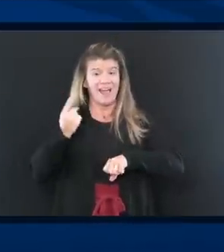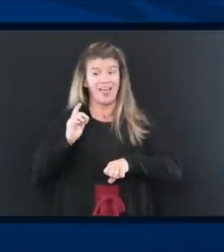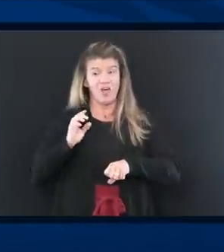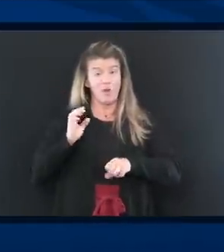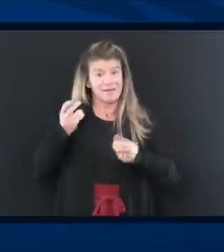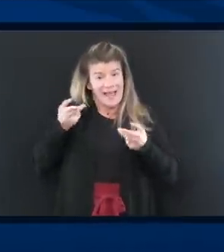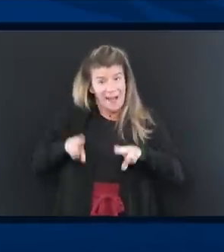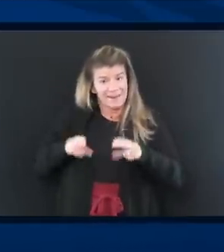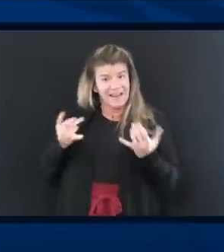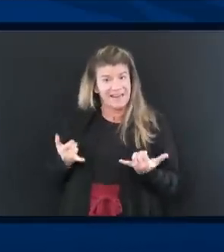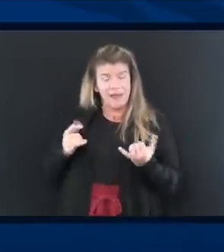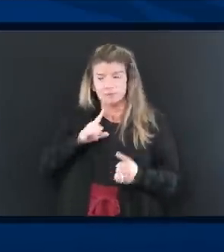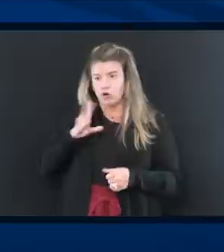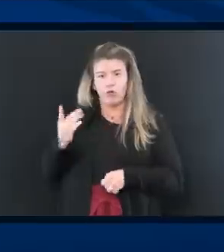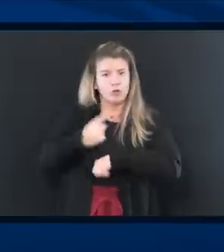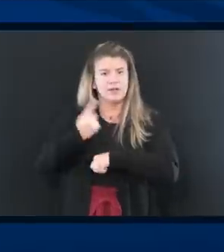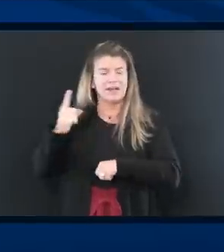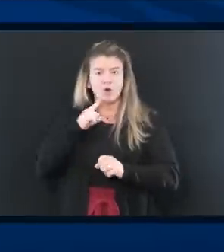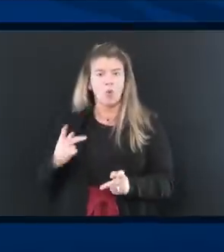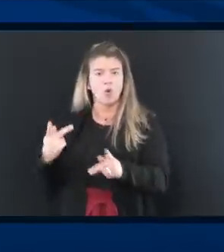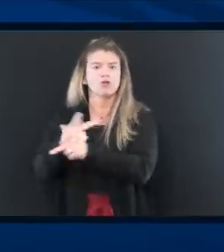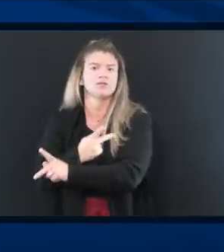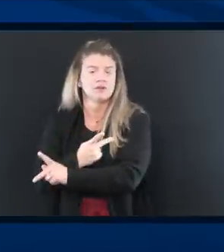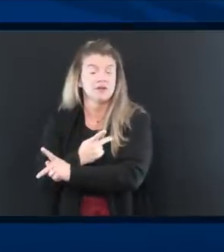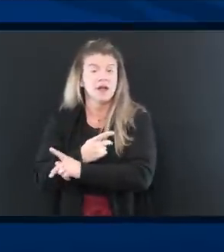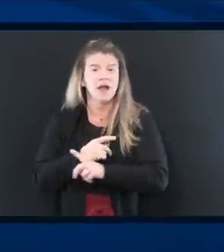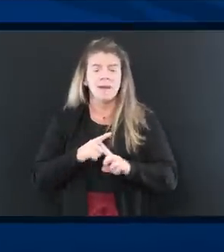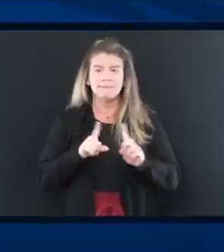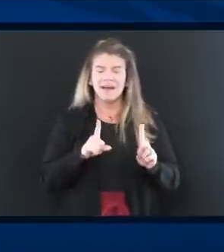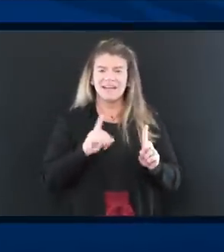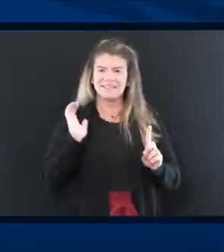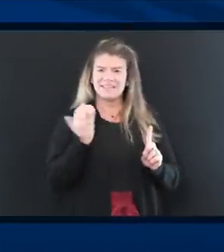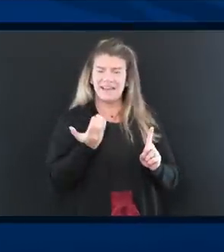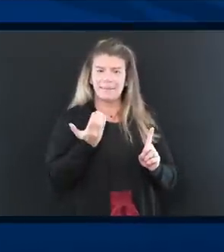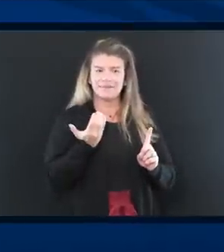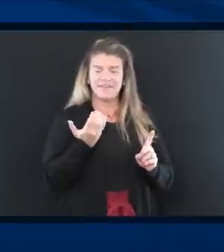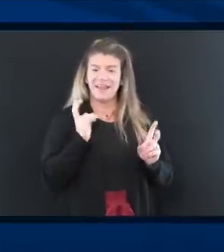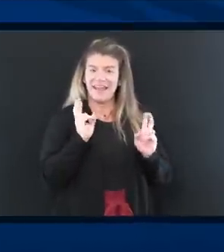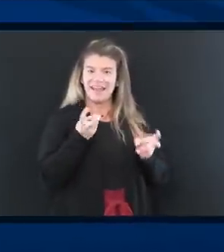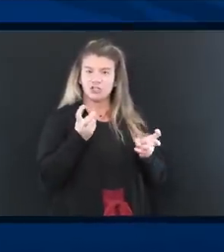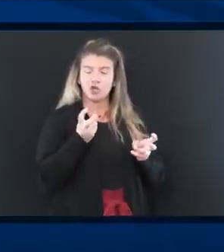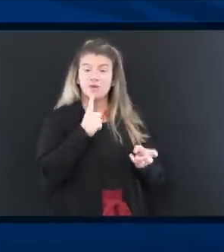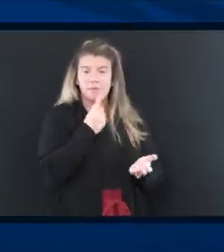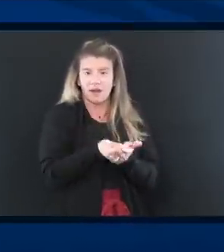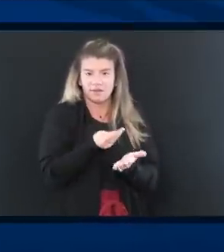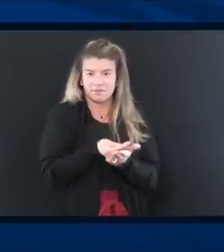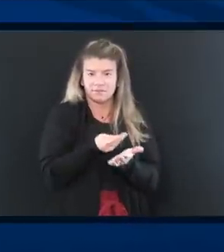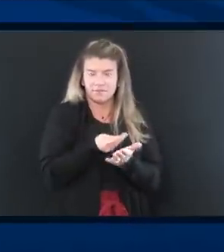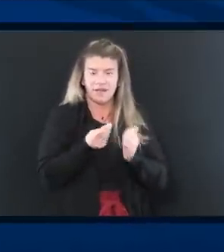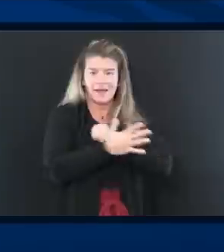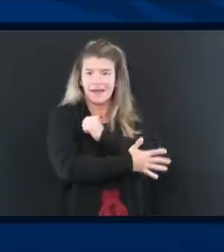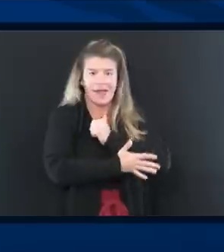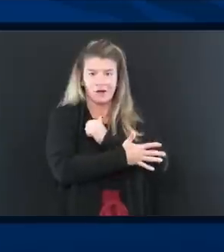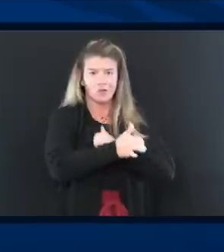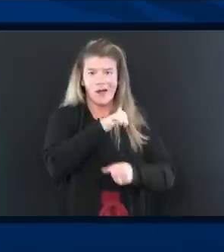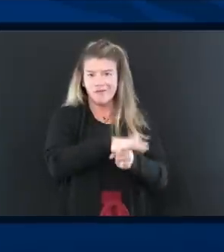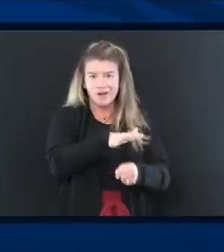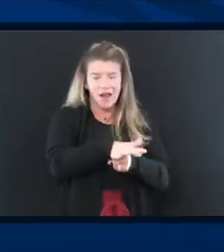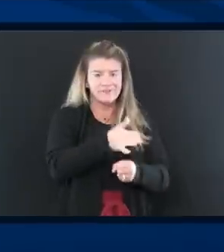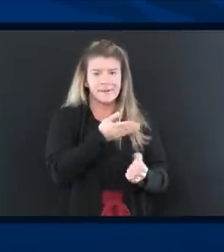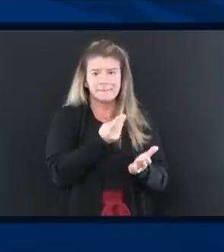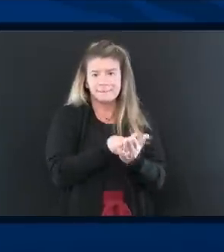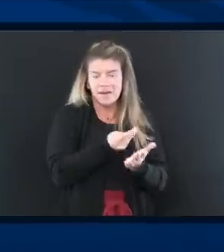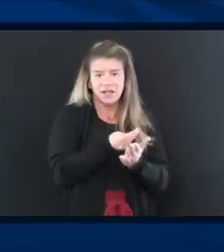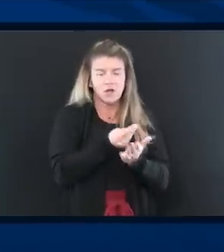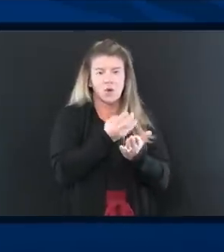Unfortunately, what it, what it seems like is it comes down to, comes down to money. Counties just don't seem to have the resources or, or the funding